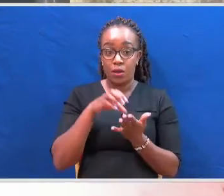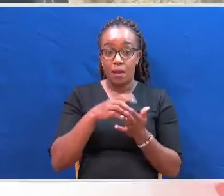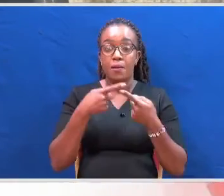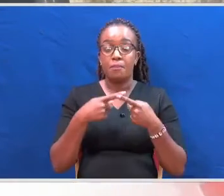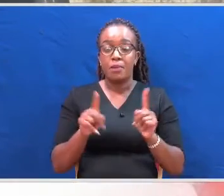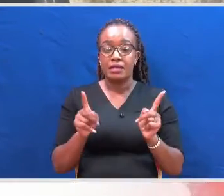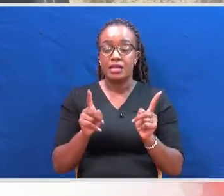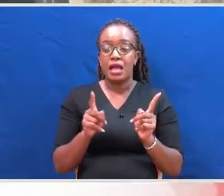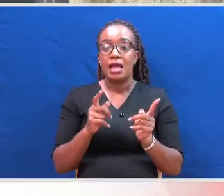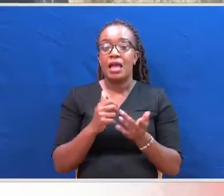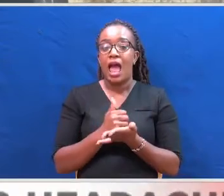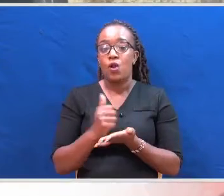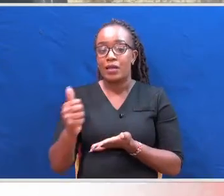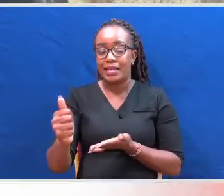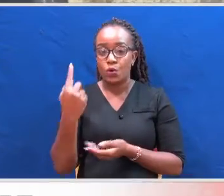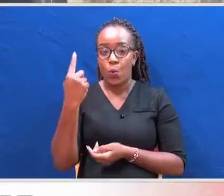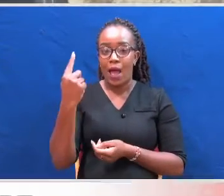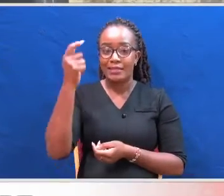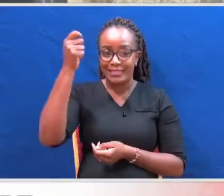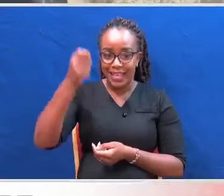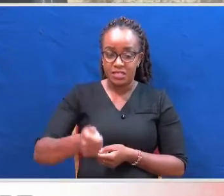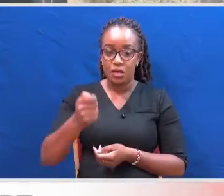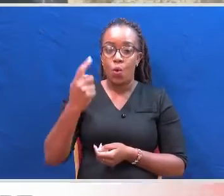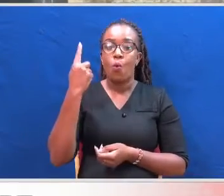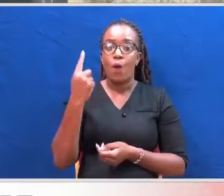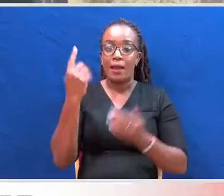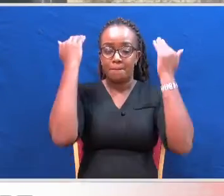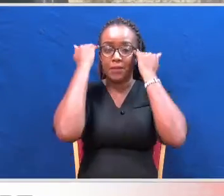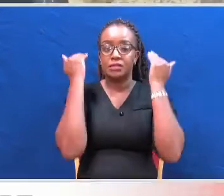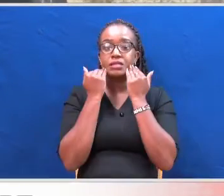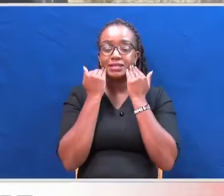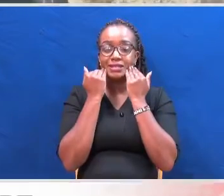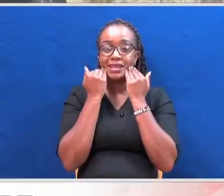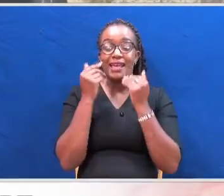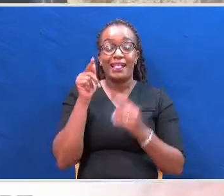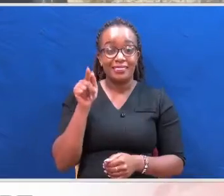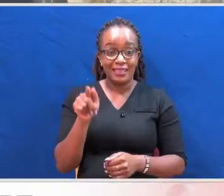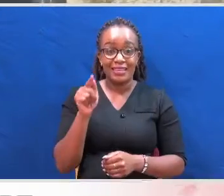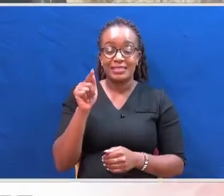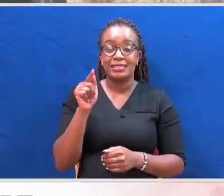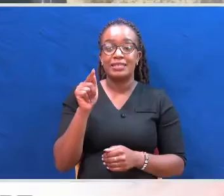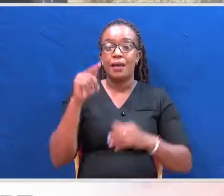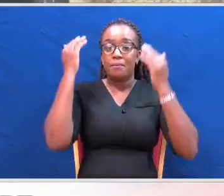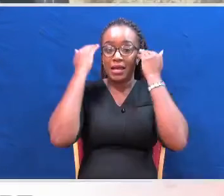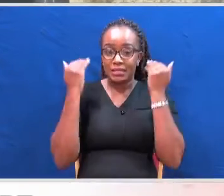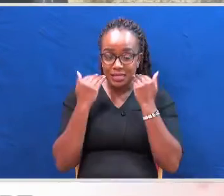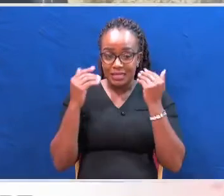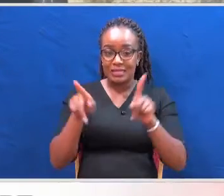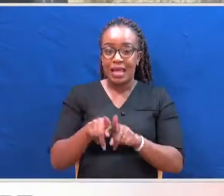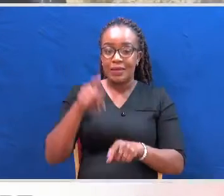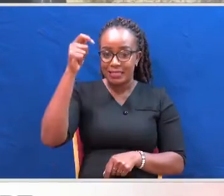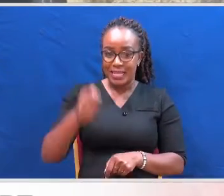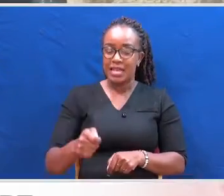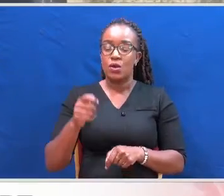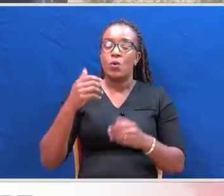one judge or one magistrate. And if it's a station that has many cases, that magistrate or judge is going to be overwhelmed. So I think there's also an